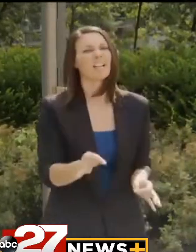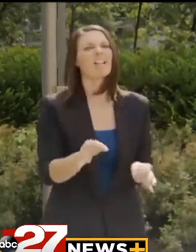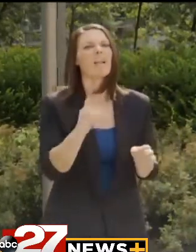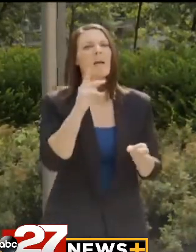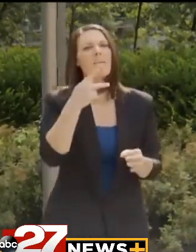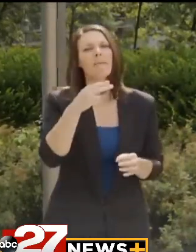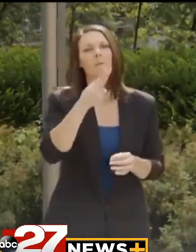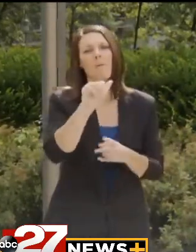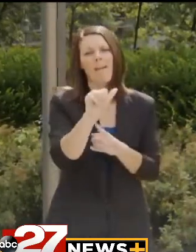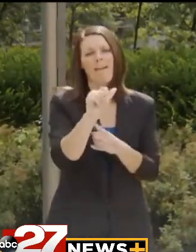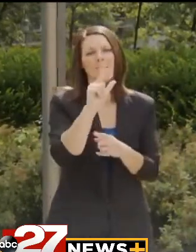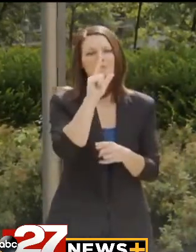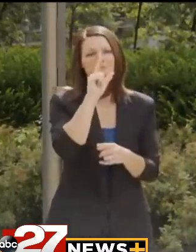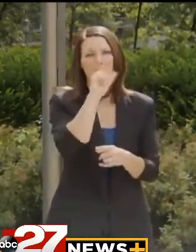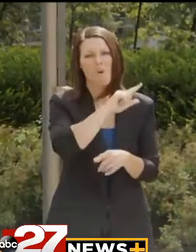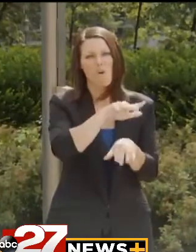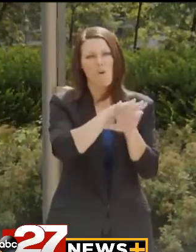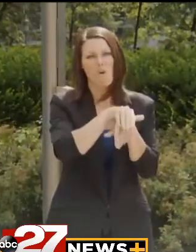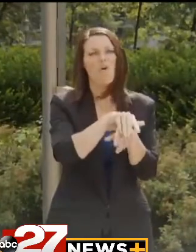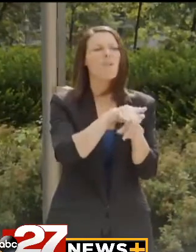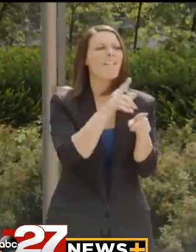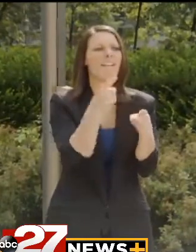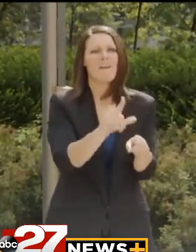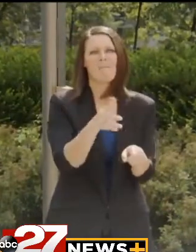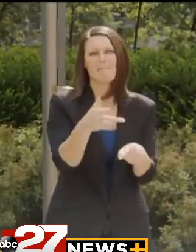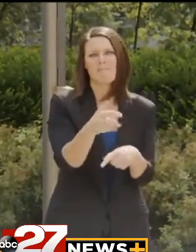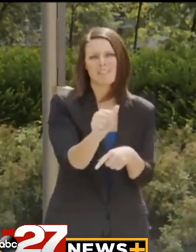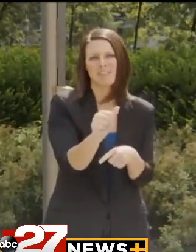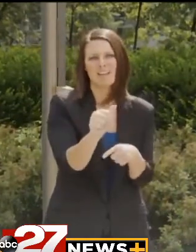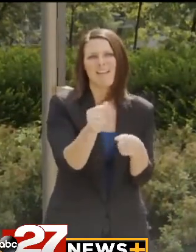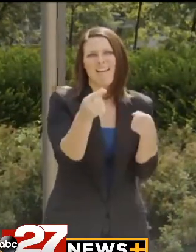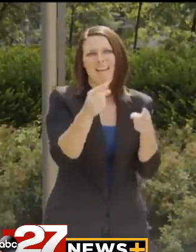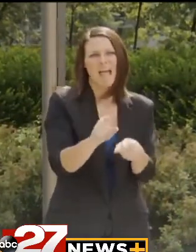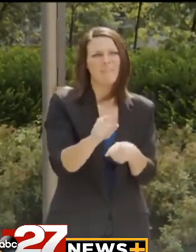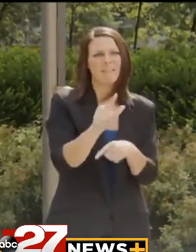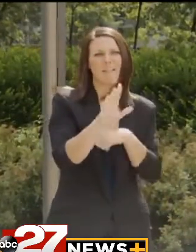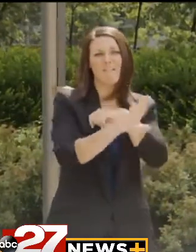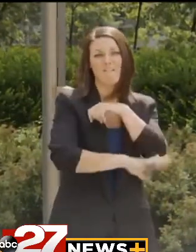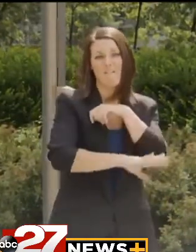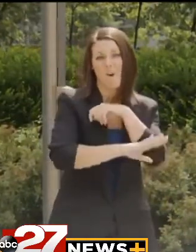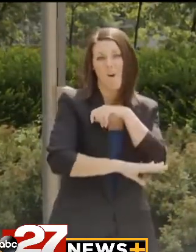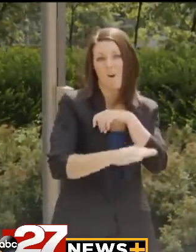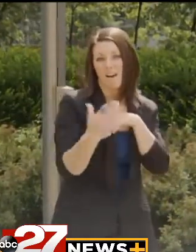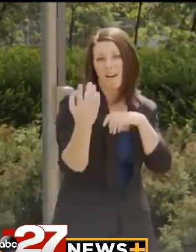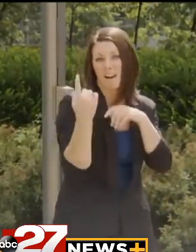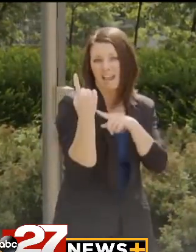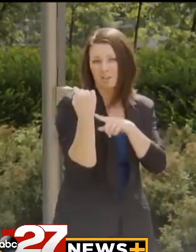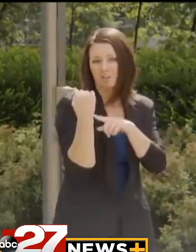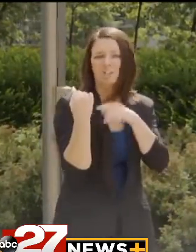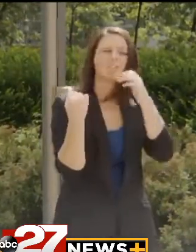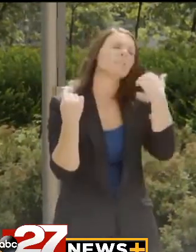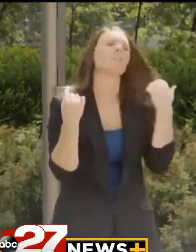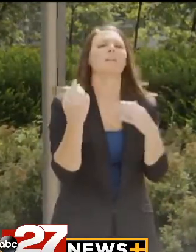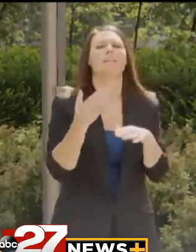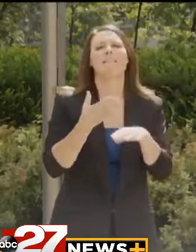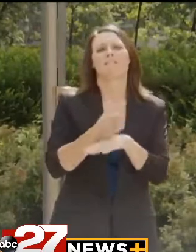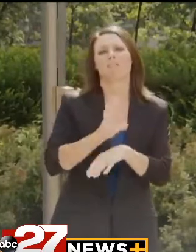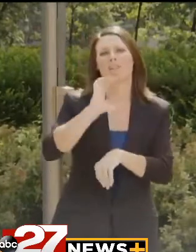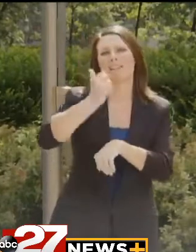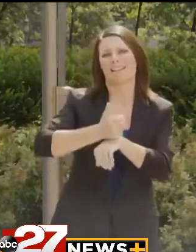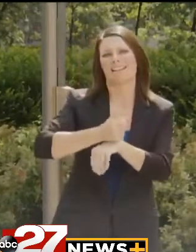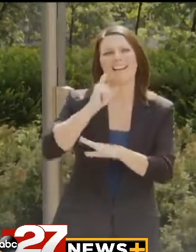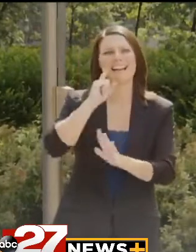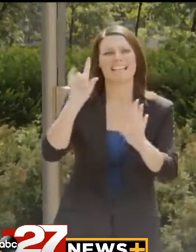the PUA fraud that took place in Pennsylvania mostly occurred in the fall of last year. After we implemented